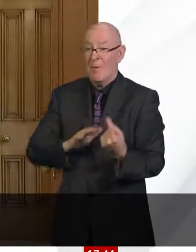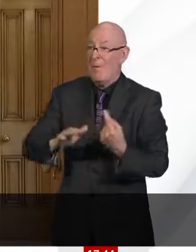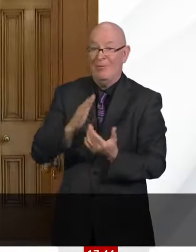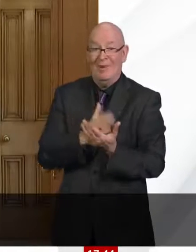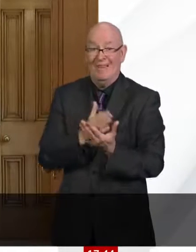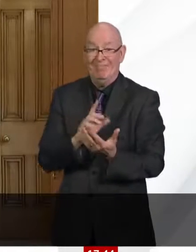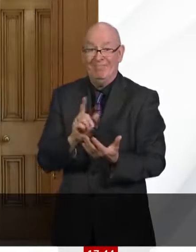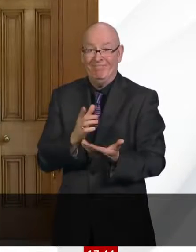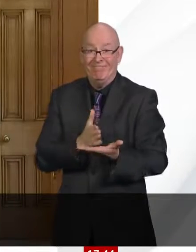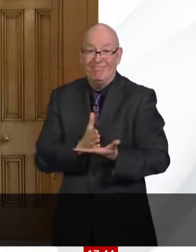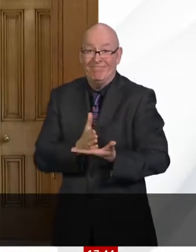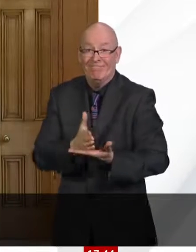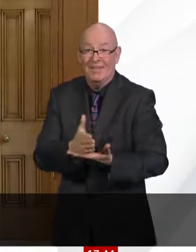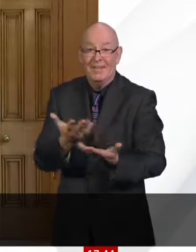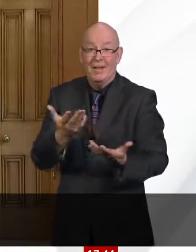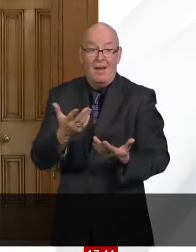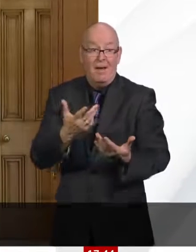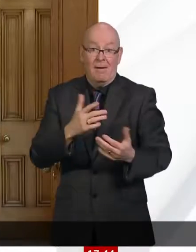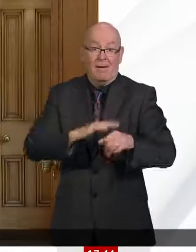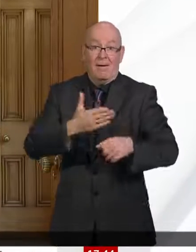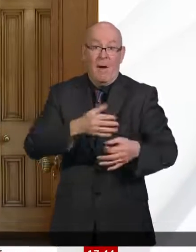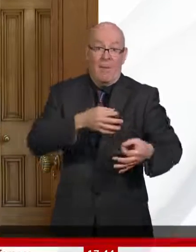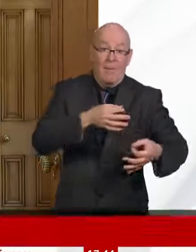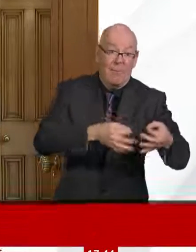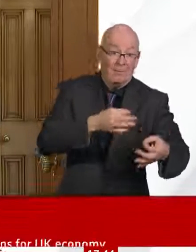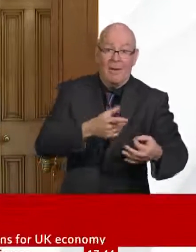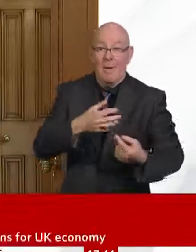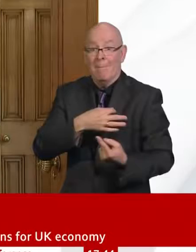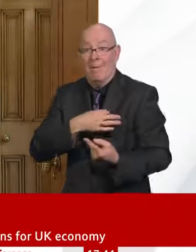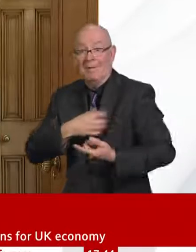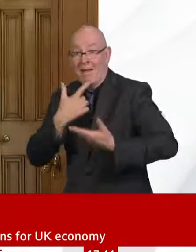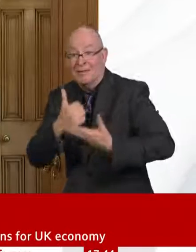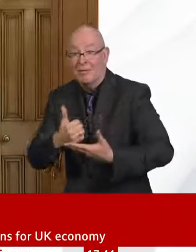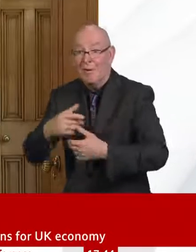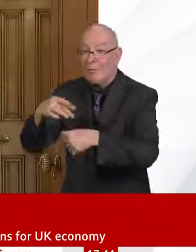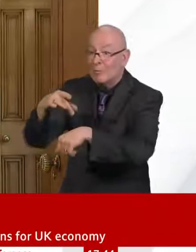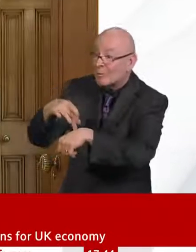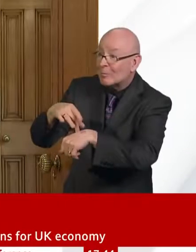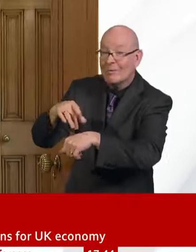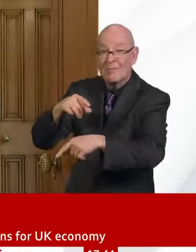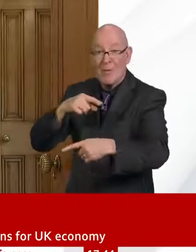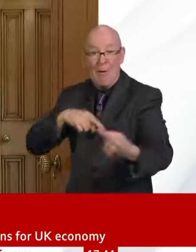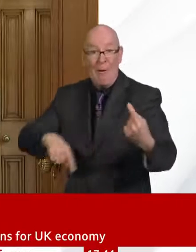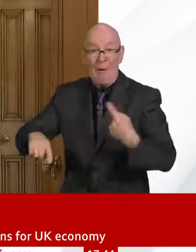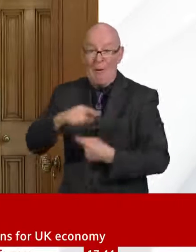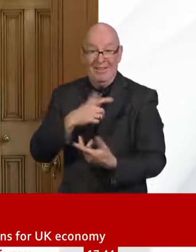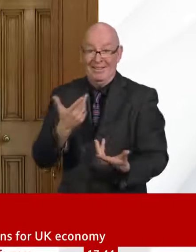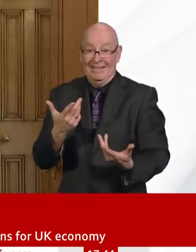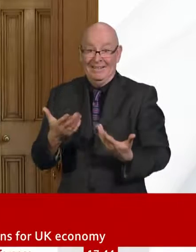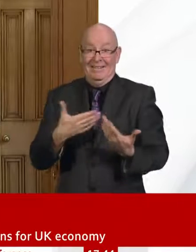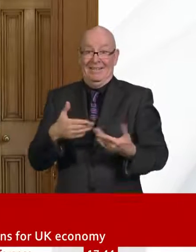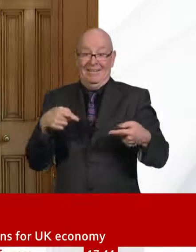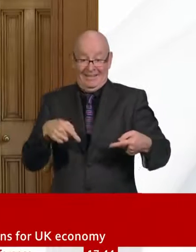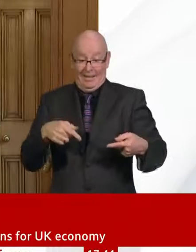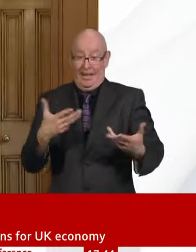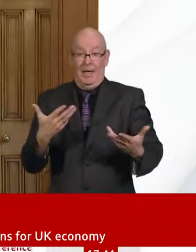alone in that. Every country around the world is in the same situation. So when you're faced with such an unprecedented challenge, of course, are